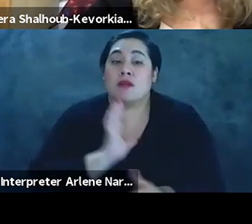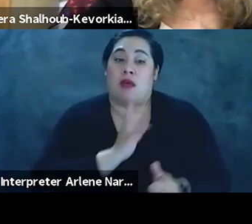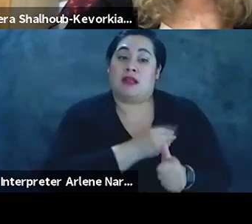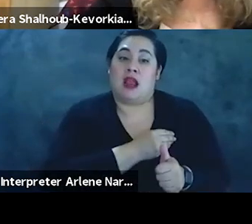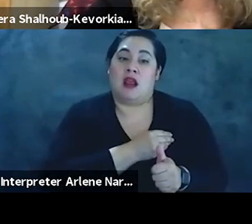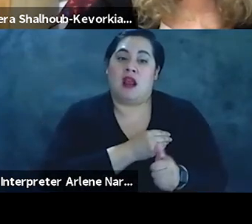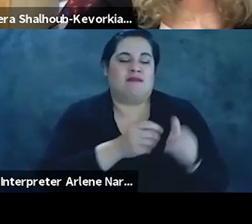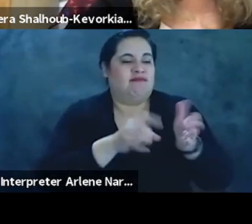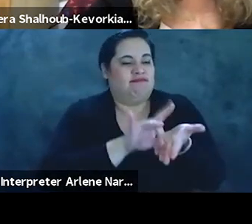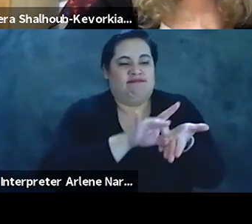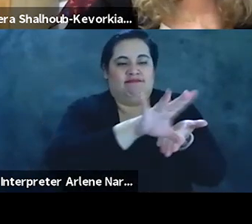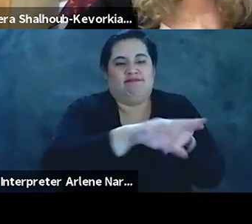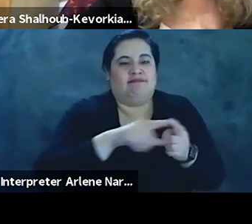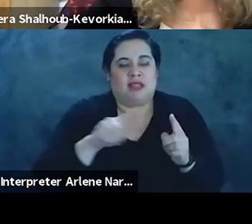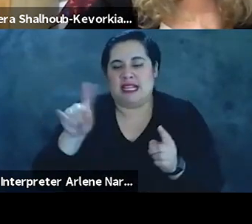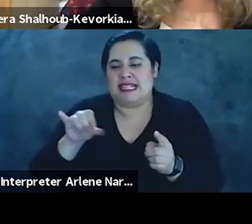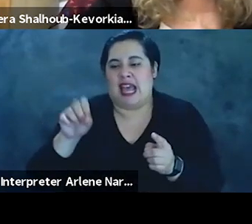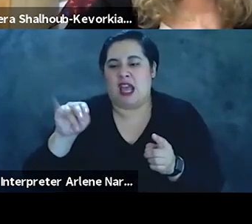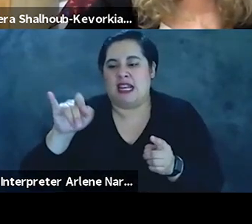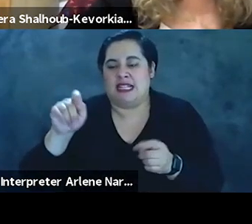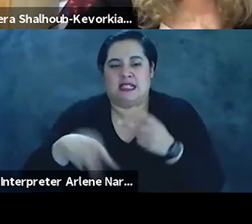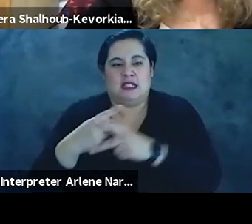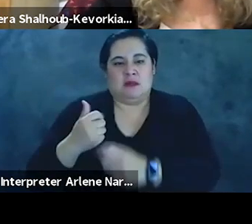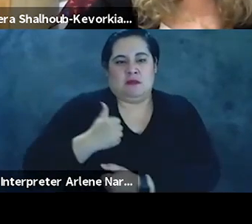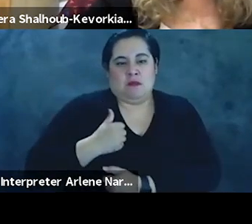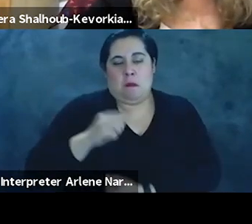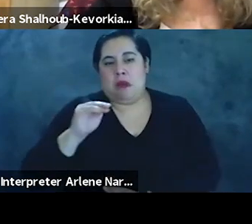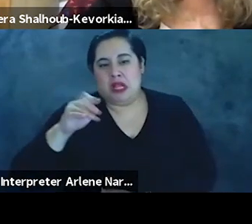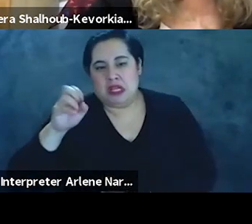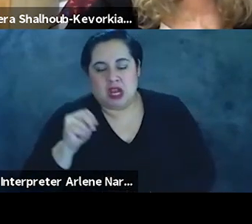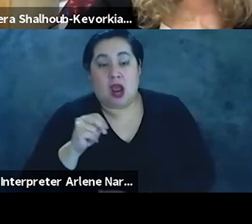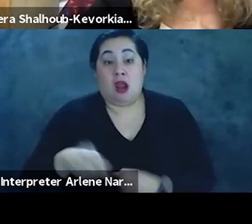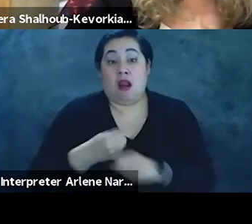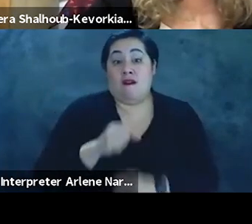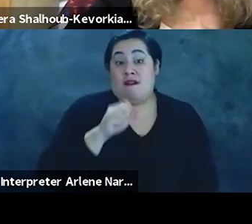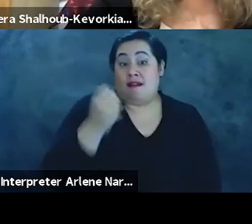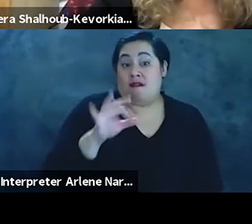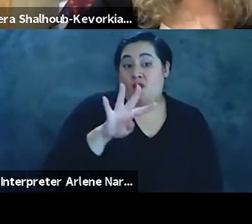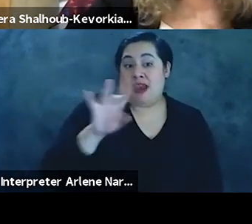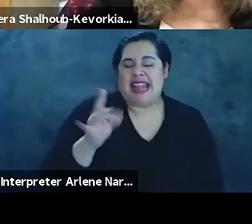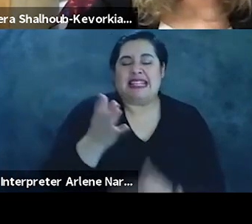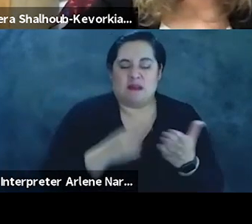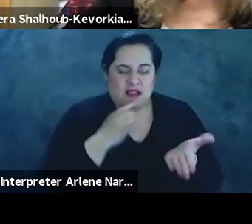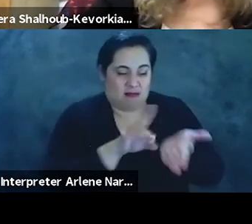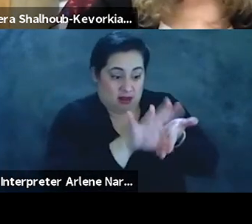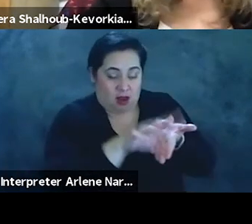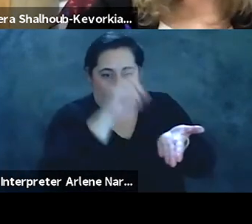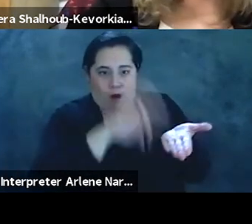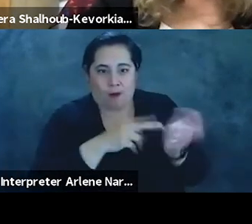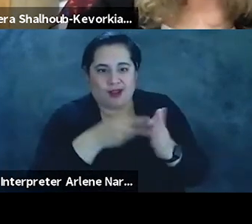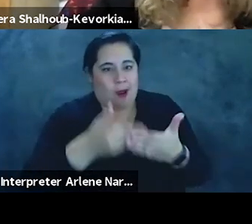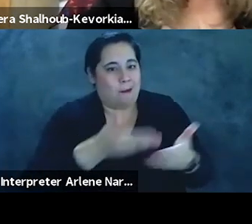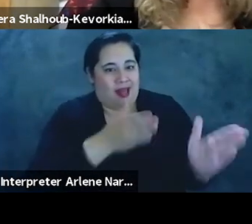were expelled by Zionist militias during the War of 48 was accepted. Some even accepted that the expulsion was intentional and pre